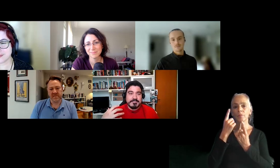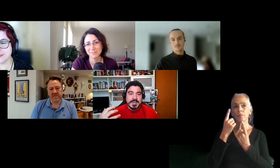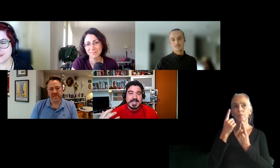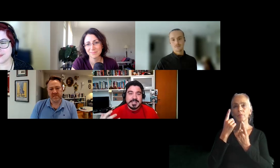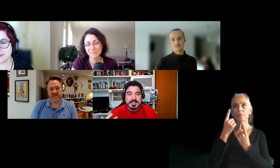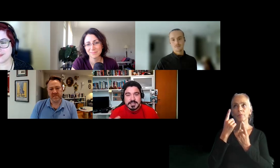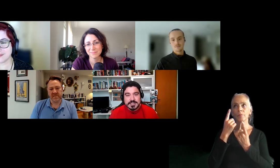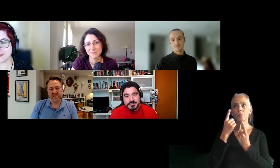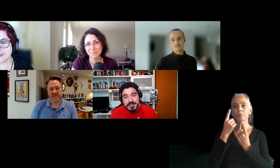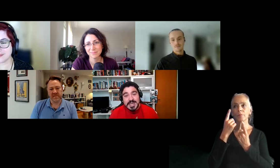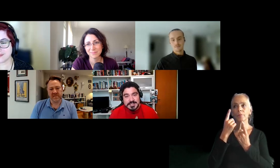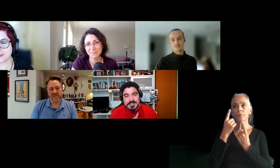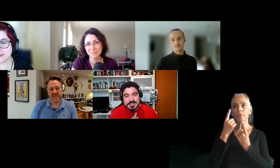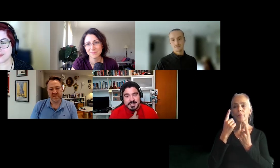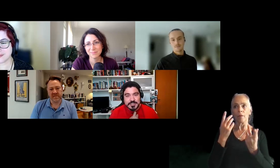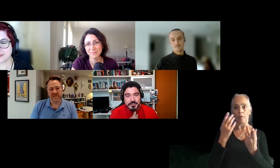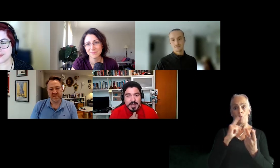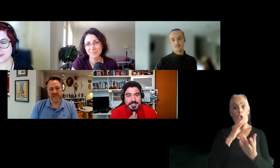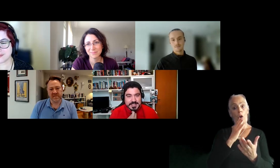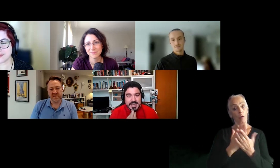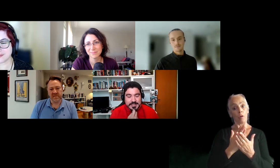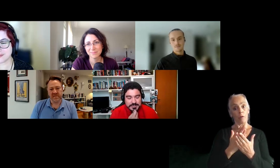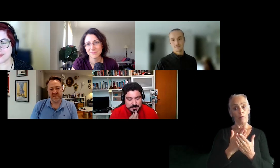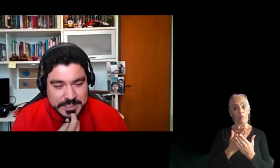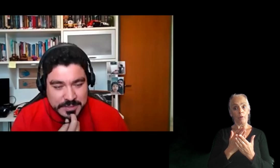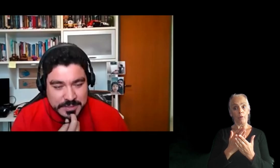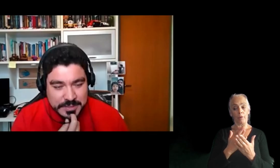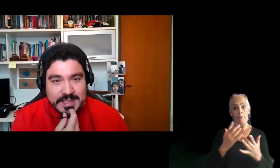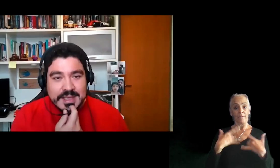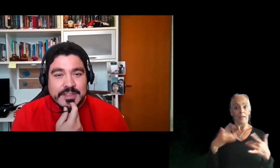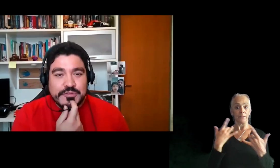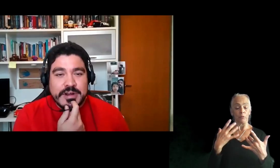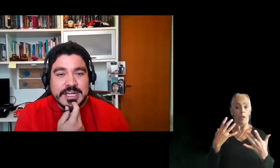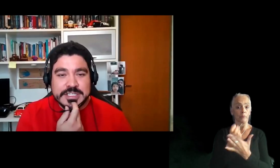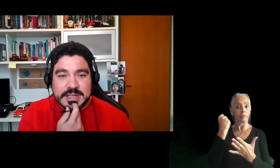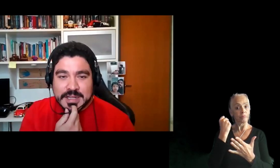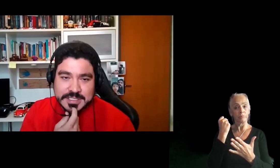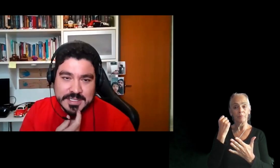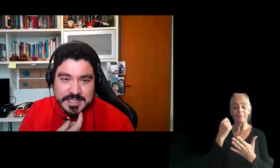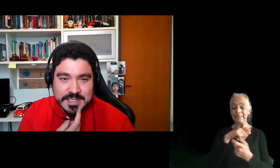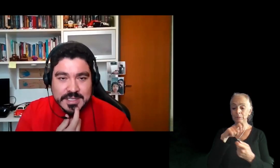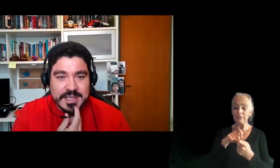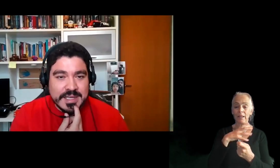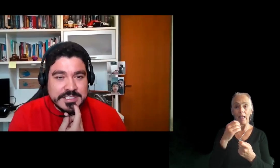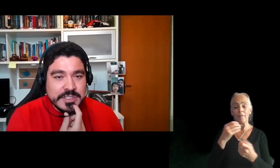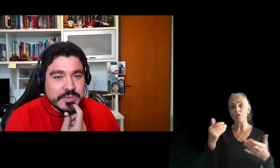main good events to grab this kind of specific and fresh knowledge,